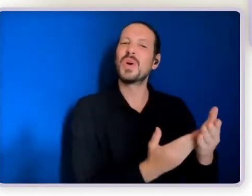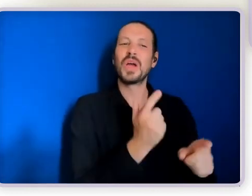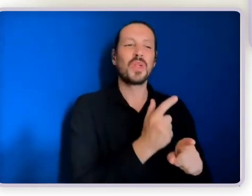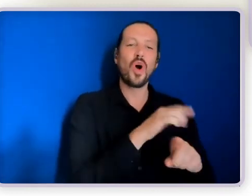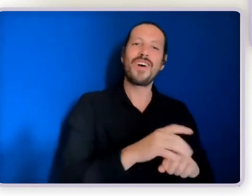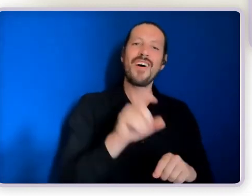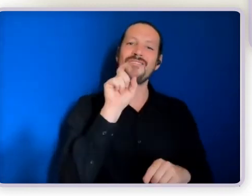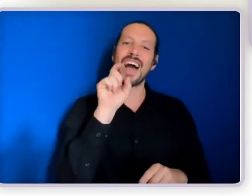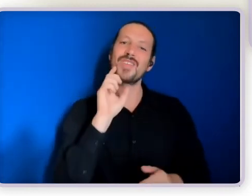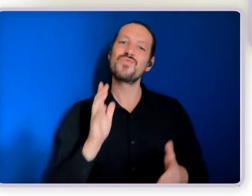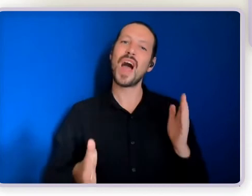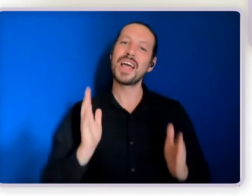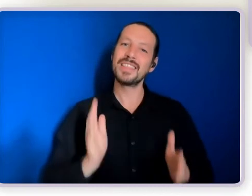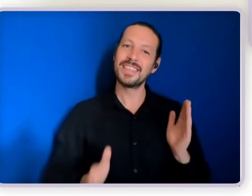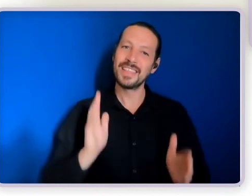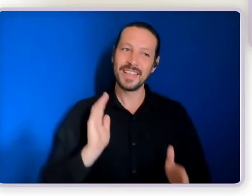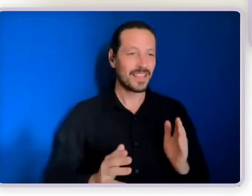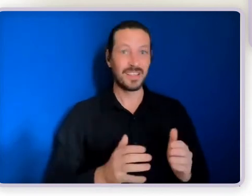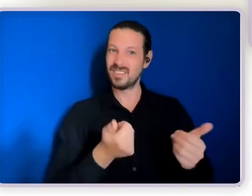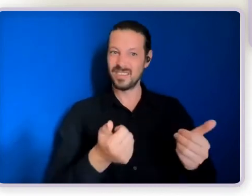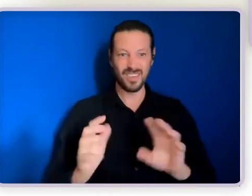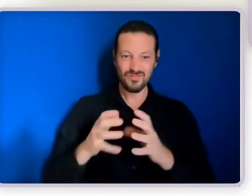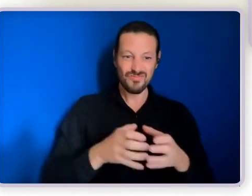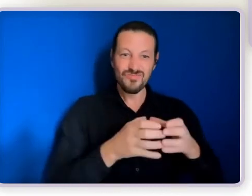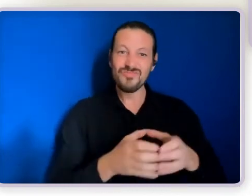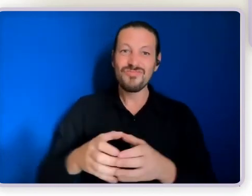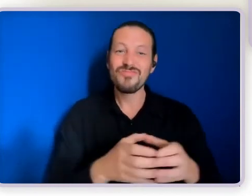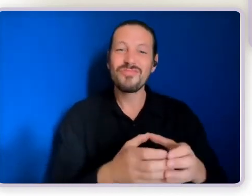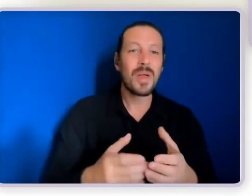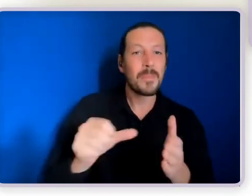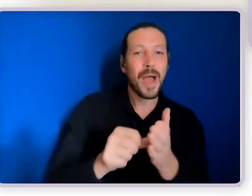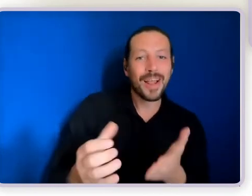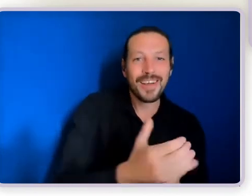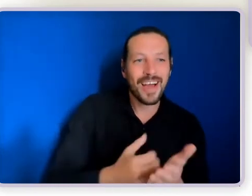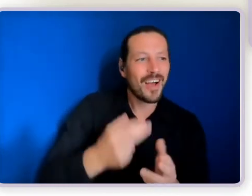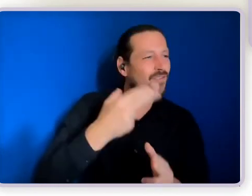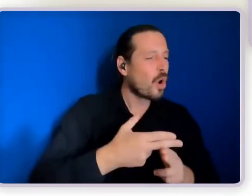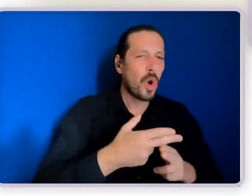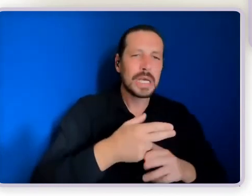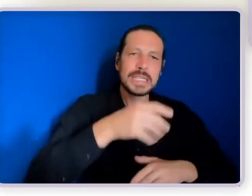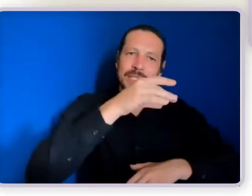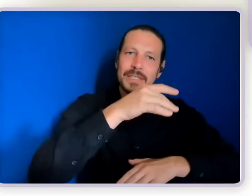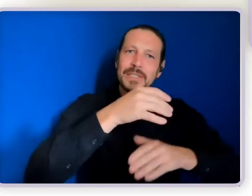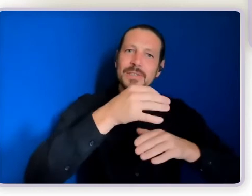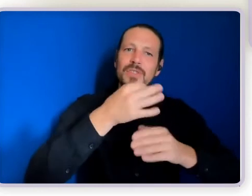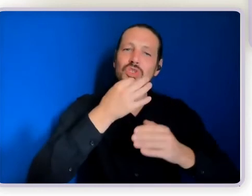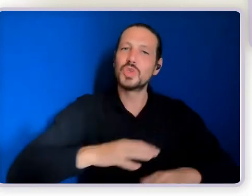money for I think it's one of the children's hospitals people sharing ideas having connections and getting